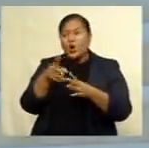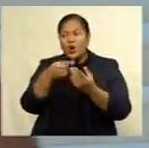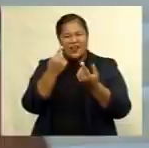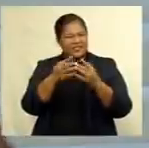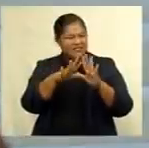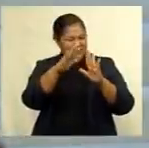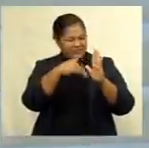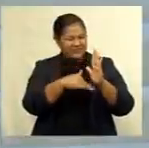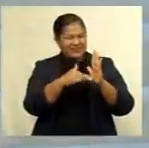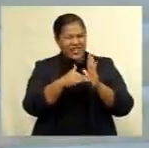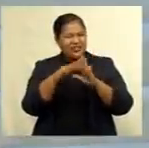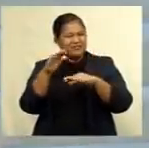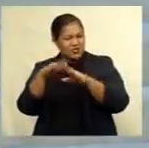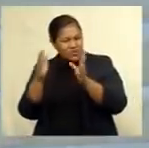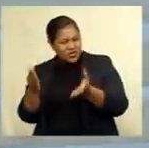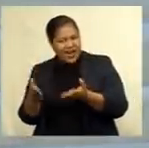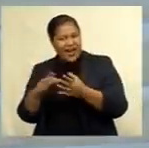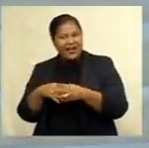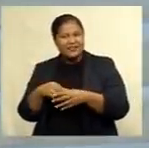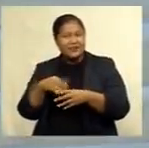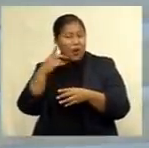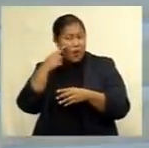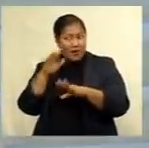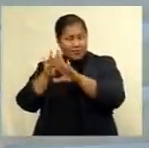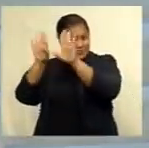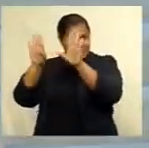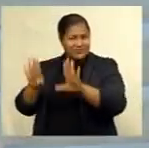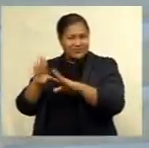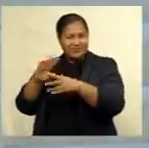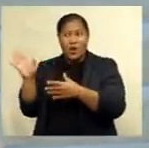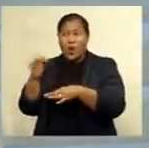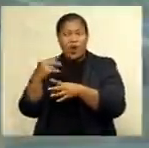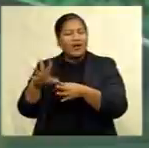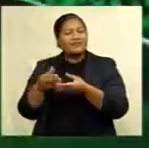the big assistance given by the Australian government to Lekutu Secondary.